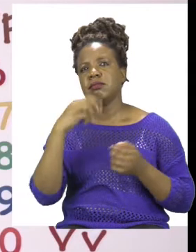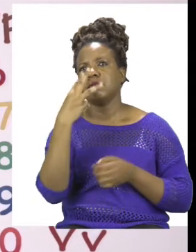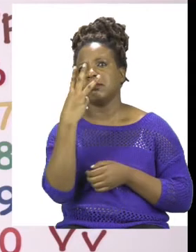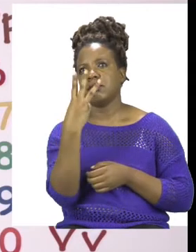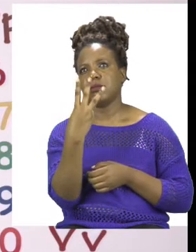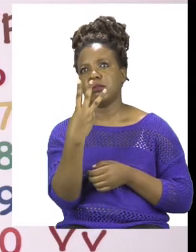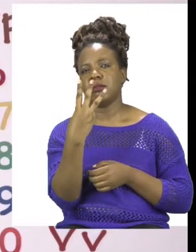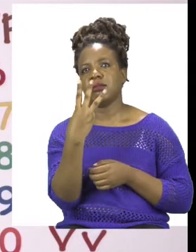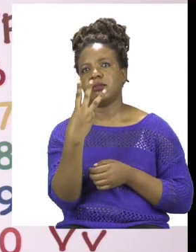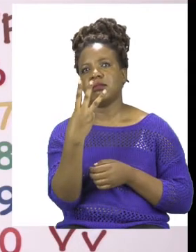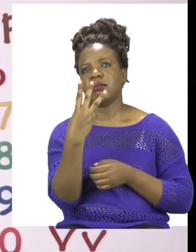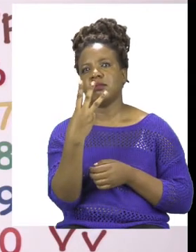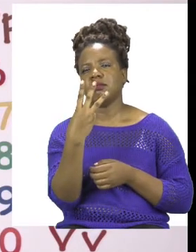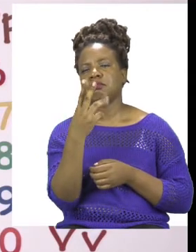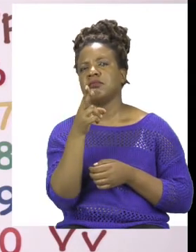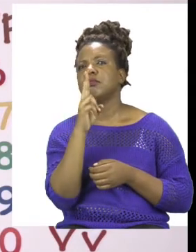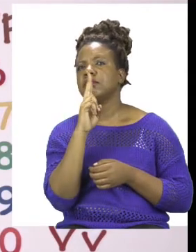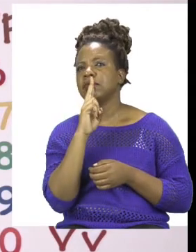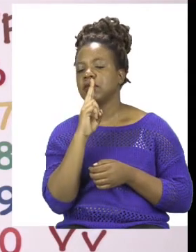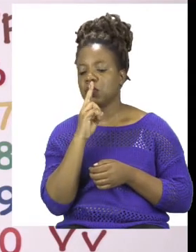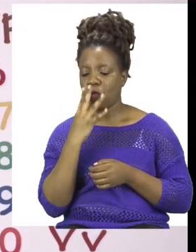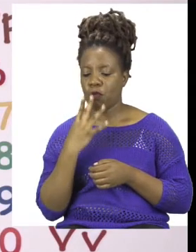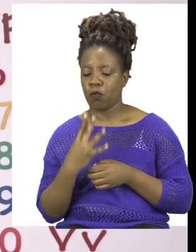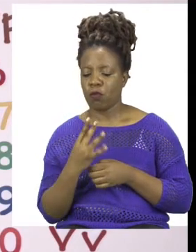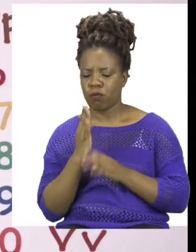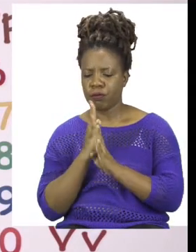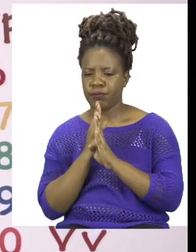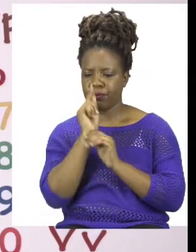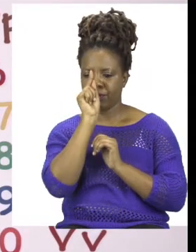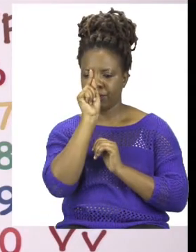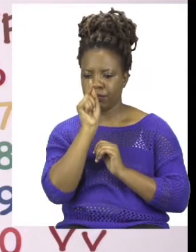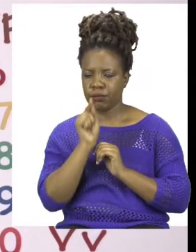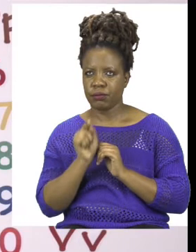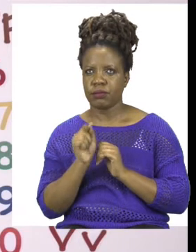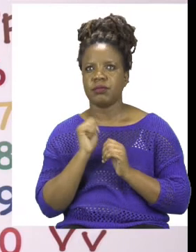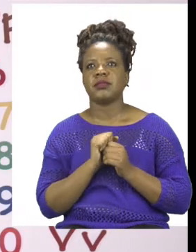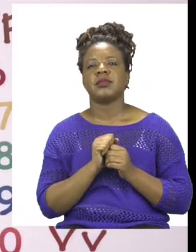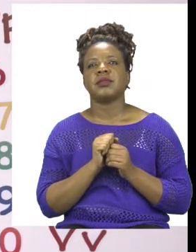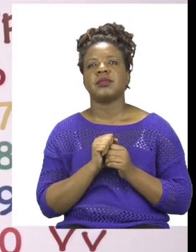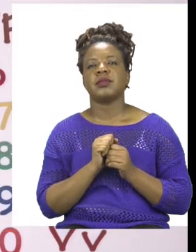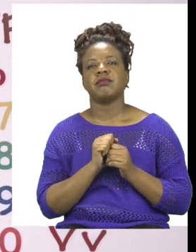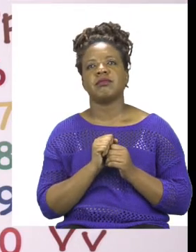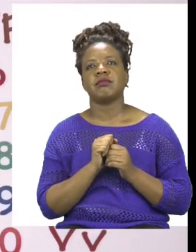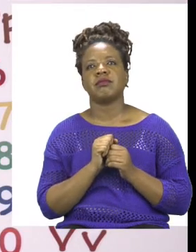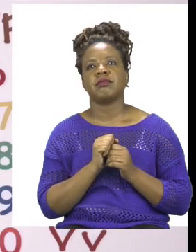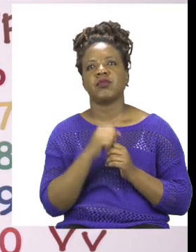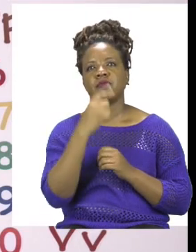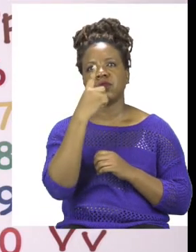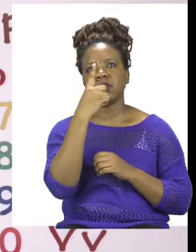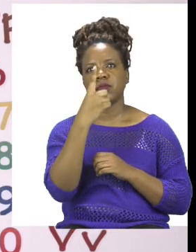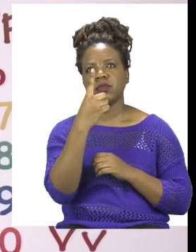will give us 4. Then the last one that we have is